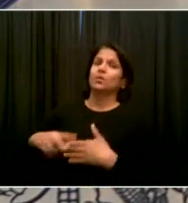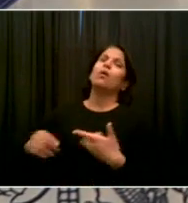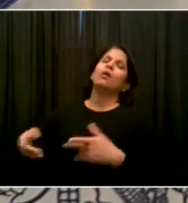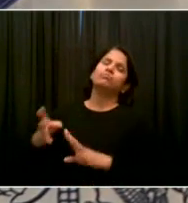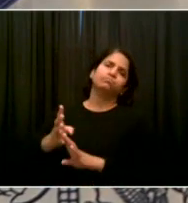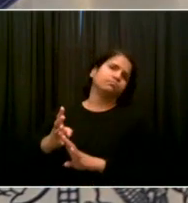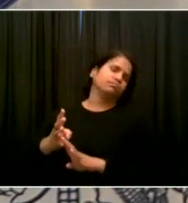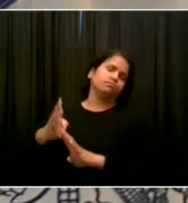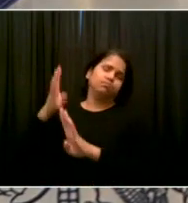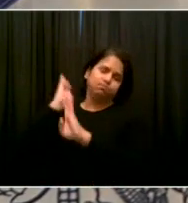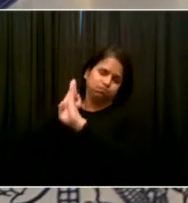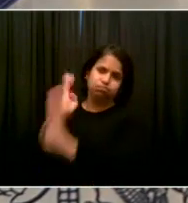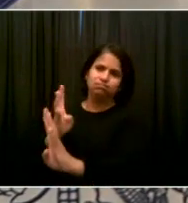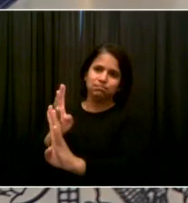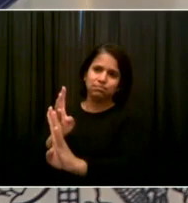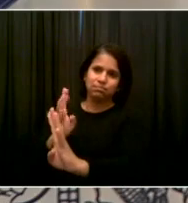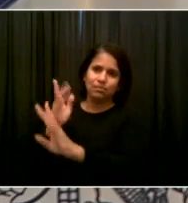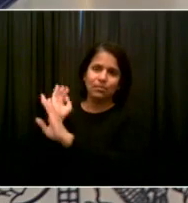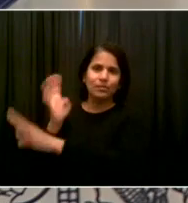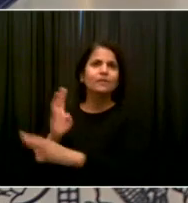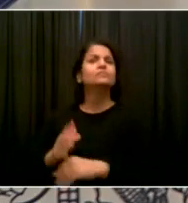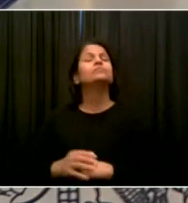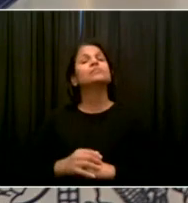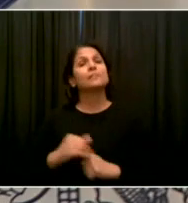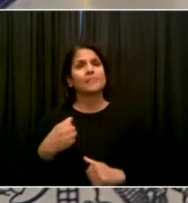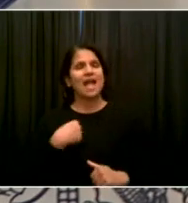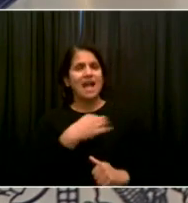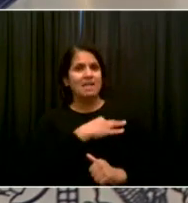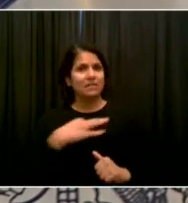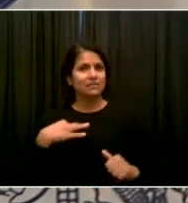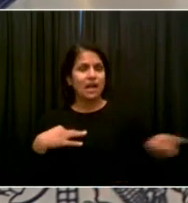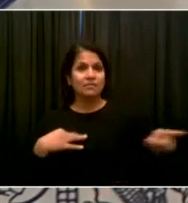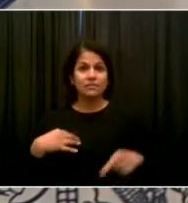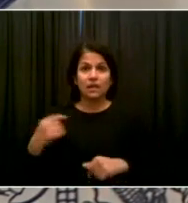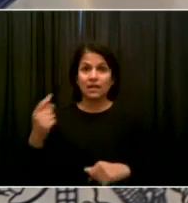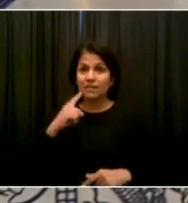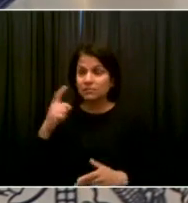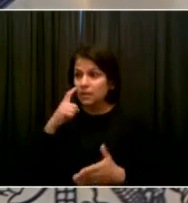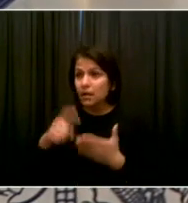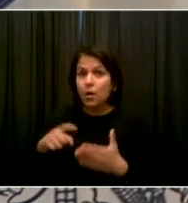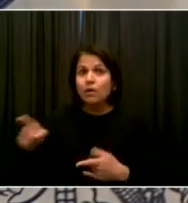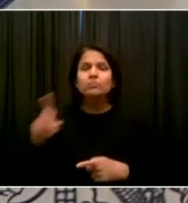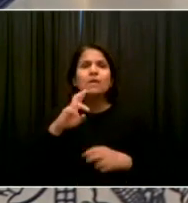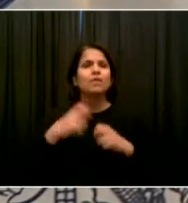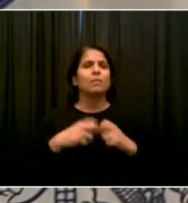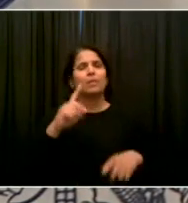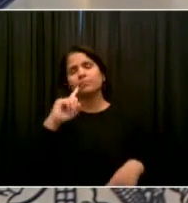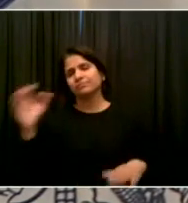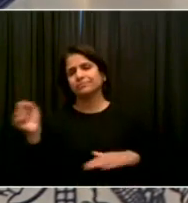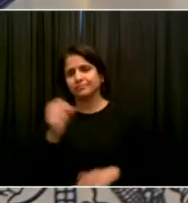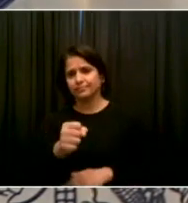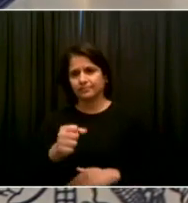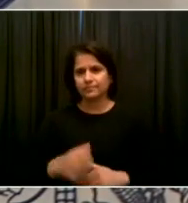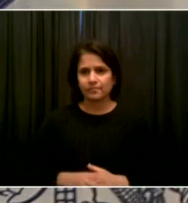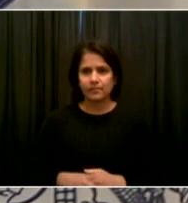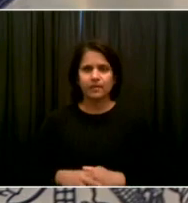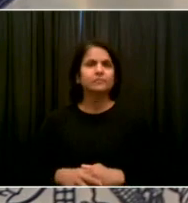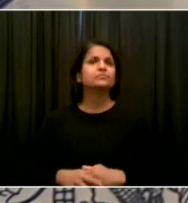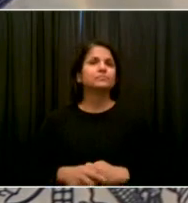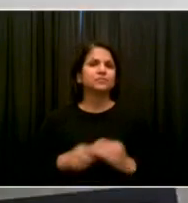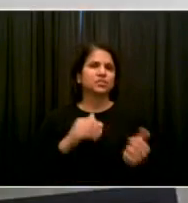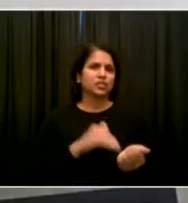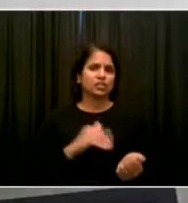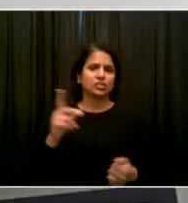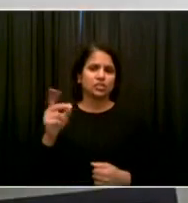found and to be put in play. And we're doing that very quickly. Dr. Katz. Yes, sir. I can say in three weeks, we